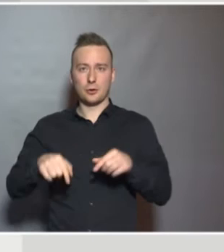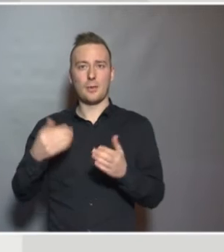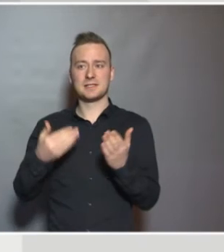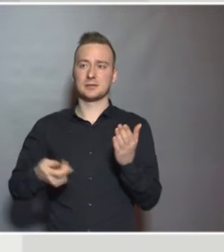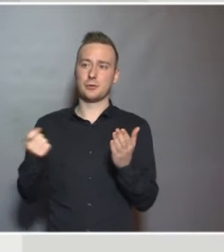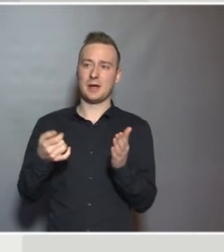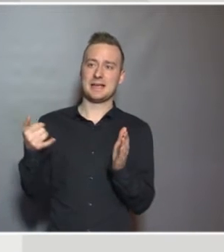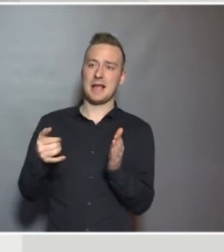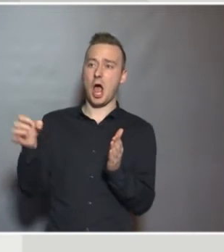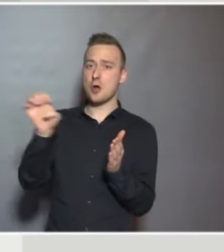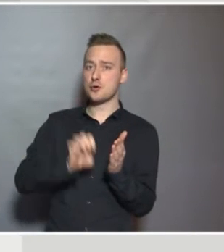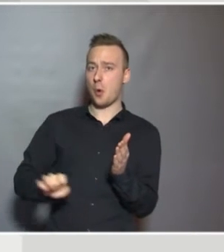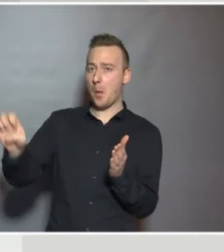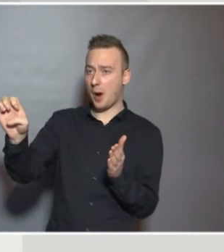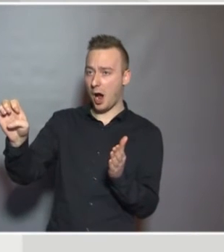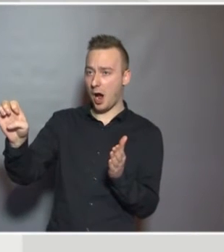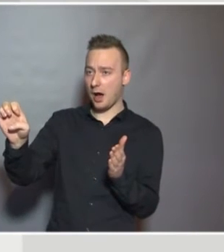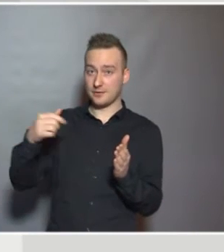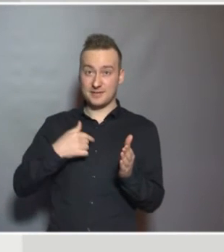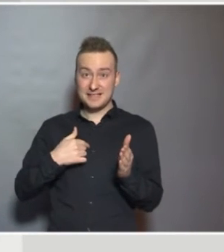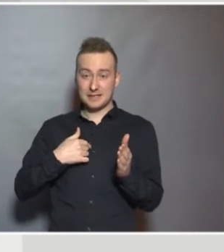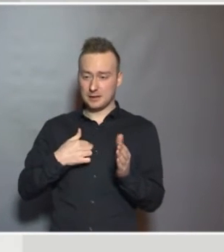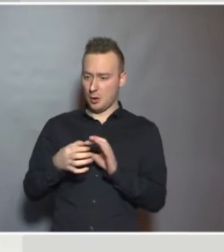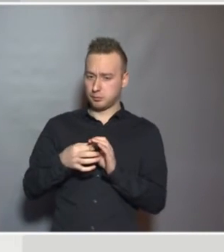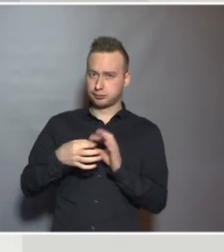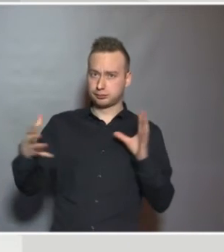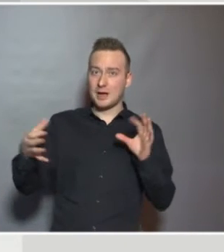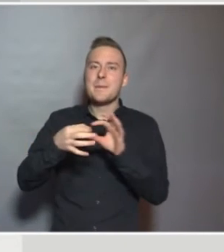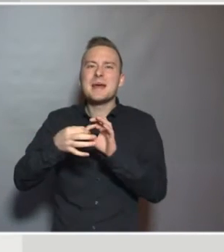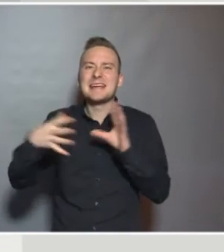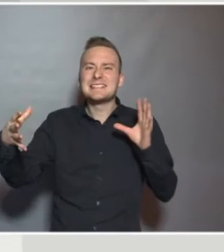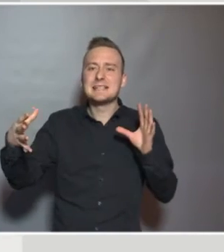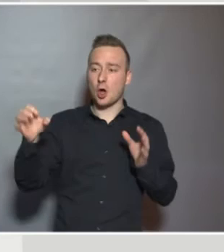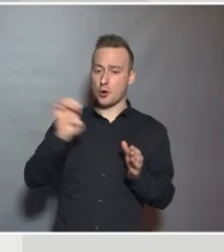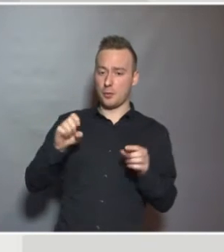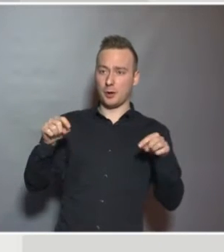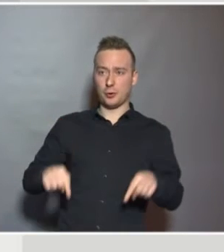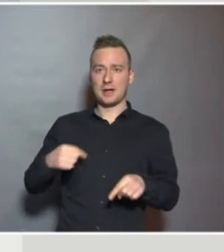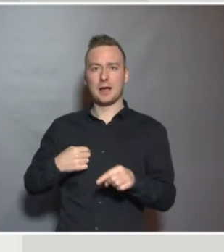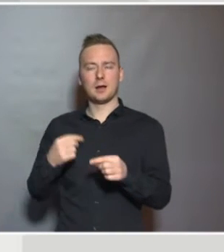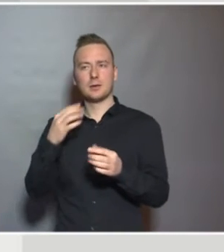So we're not going to have any more discussions about Brexit, and I'm not going to raise it in my presentation.